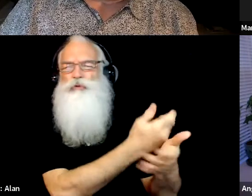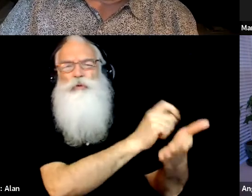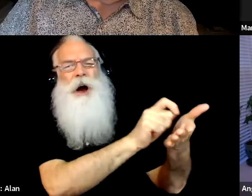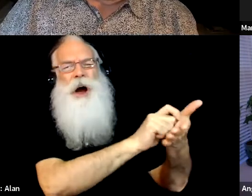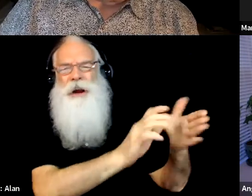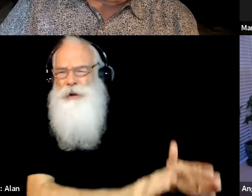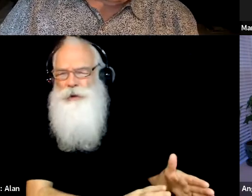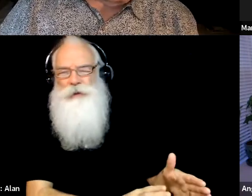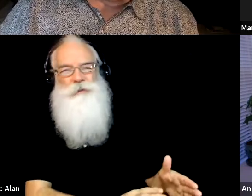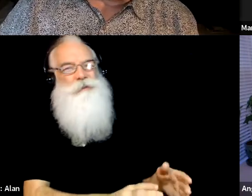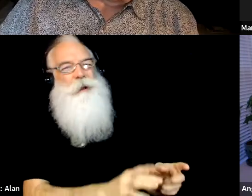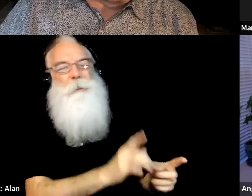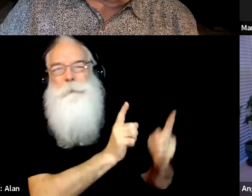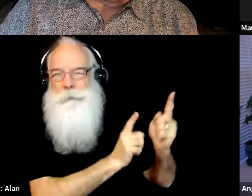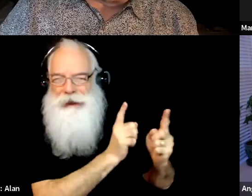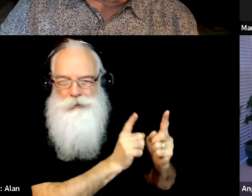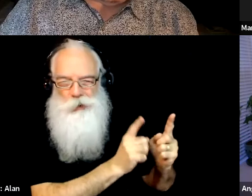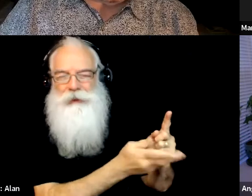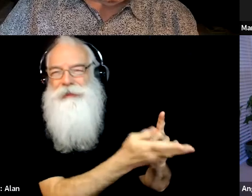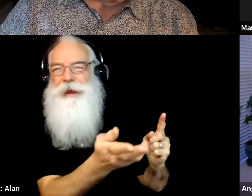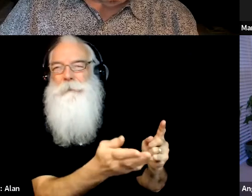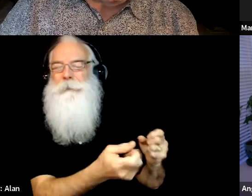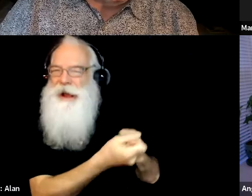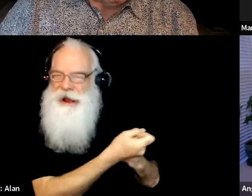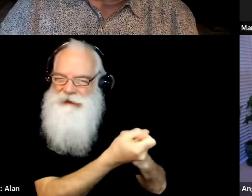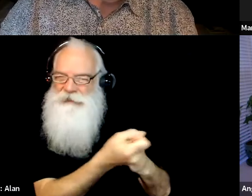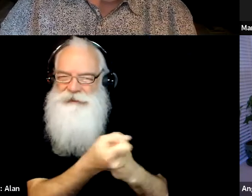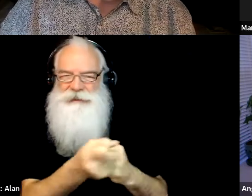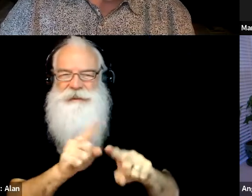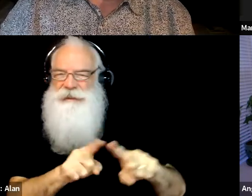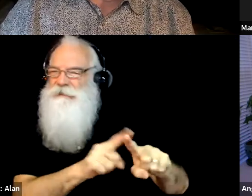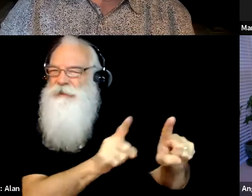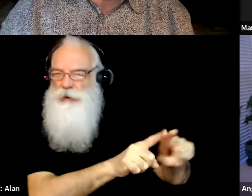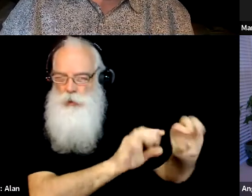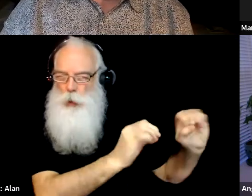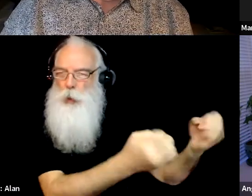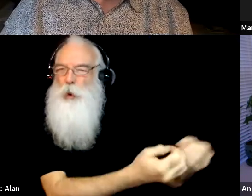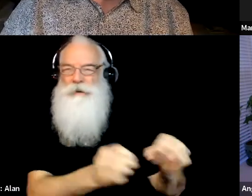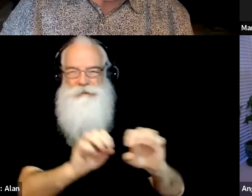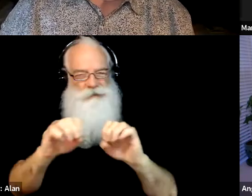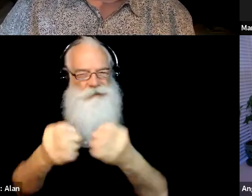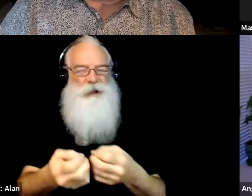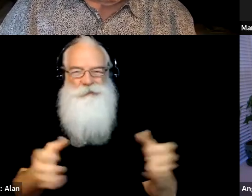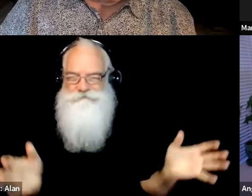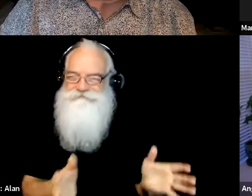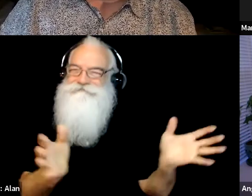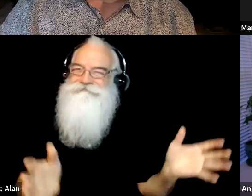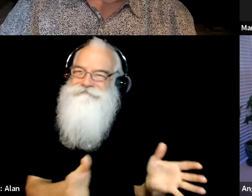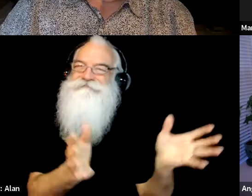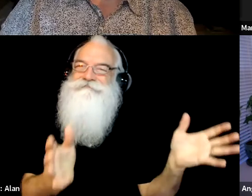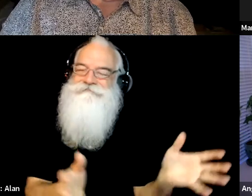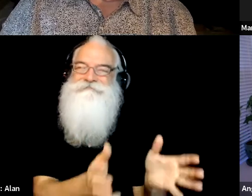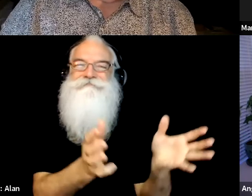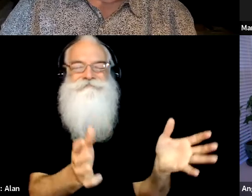other types of advocacy with, um, different organizations and, you know, we, we all do what we can do to, to further the cause and bring more voices